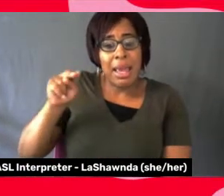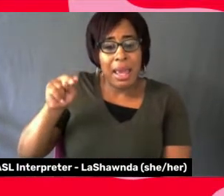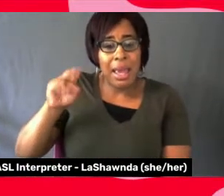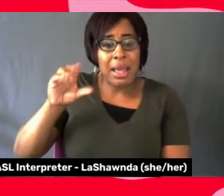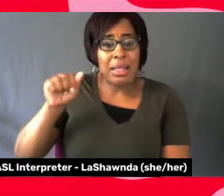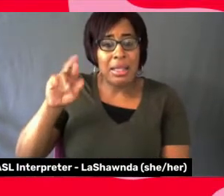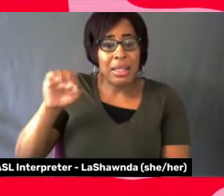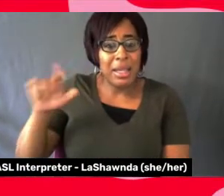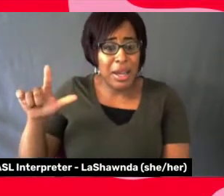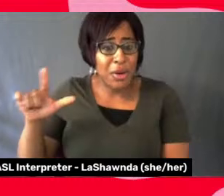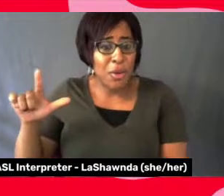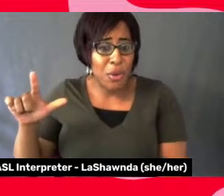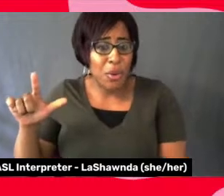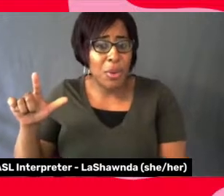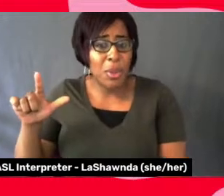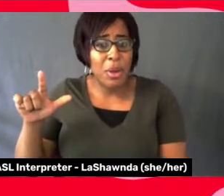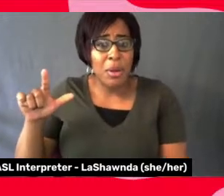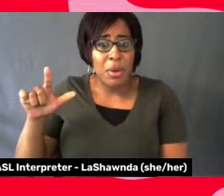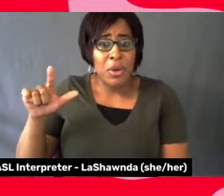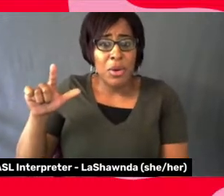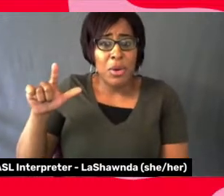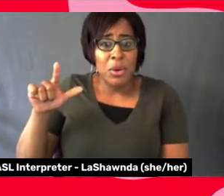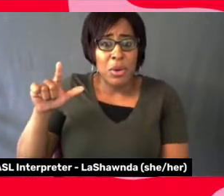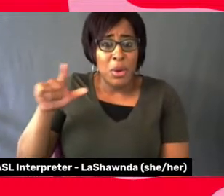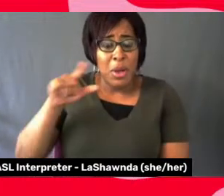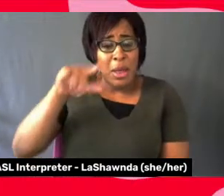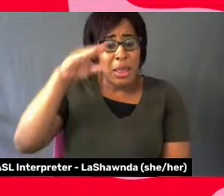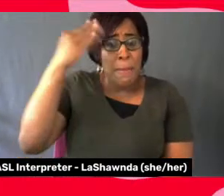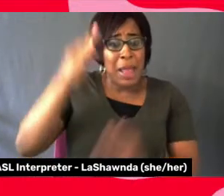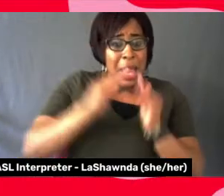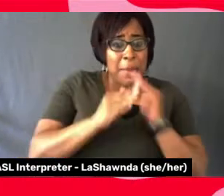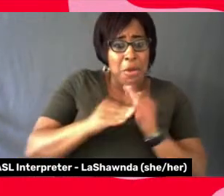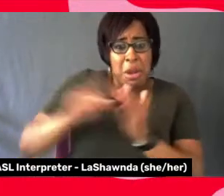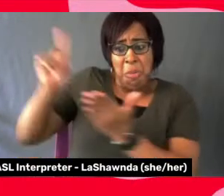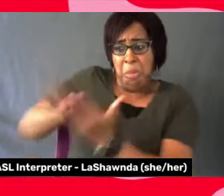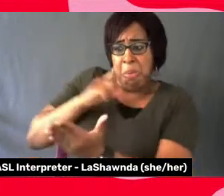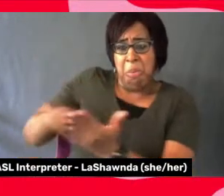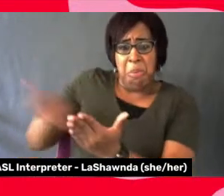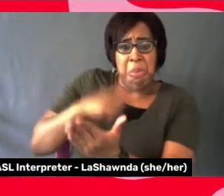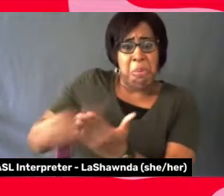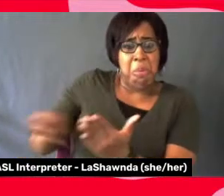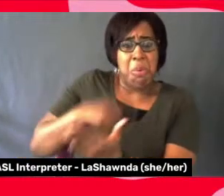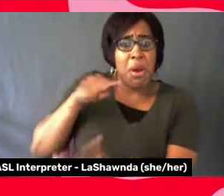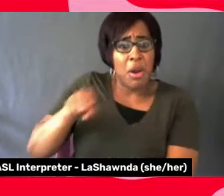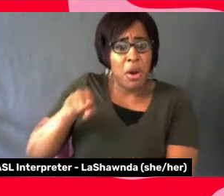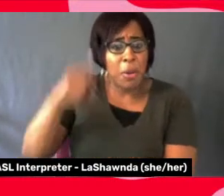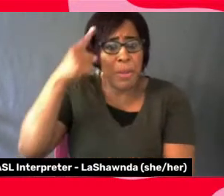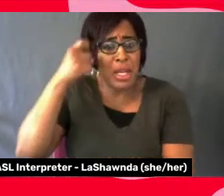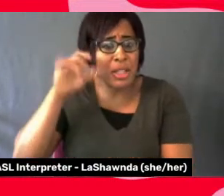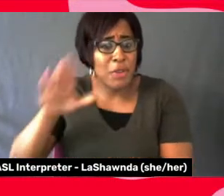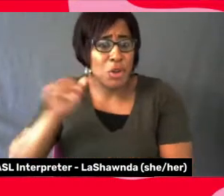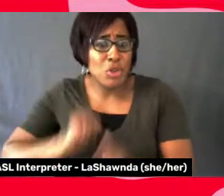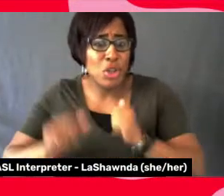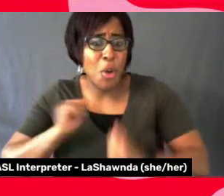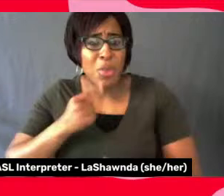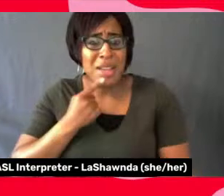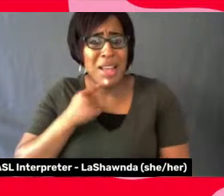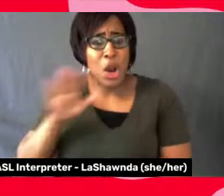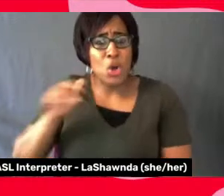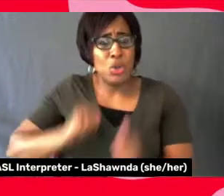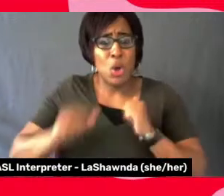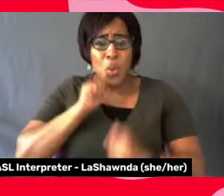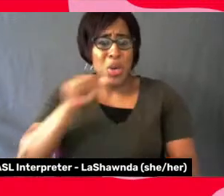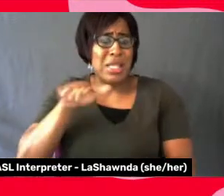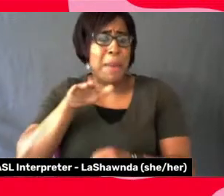about, um, uh, you know, her groundbreaking show, Julia, uh, and, you know, was it black enough and was it,